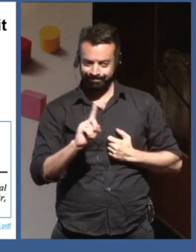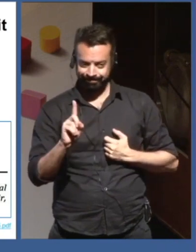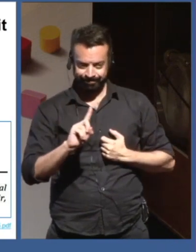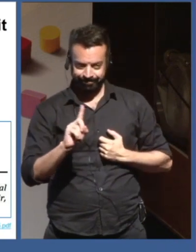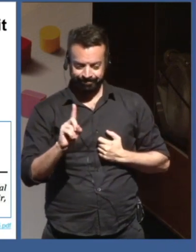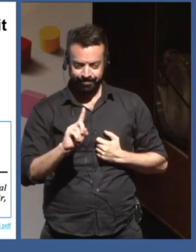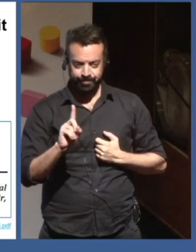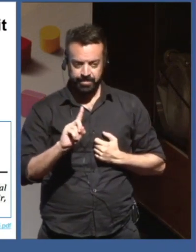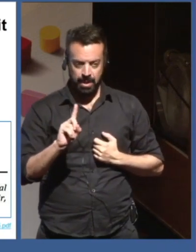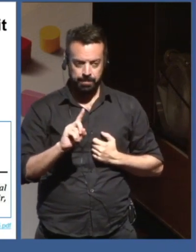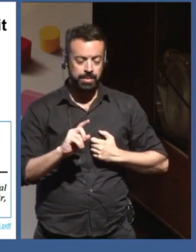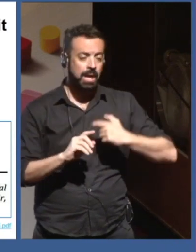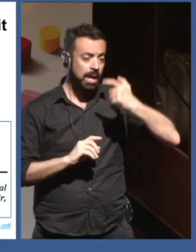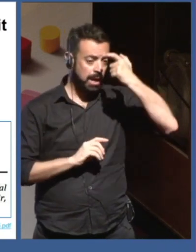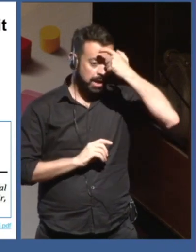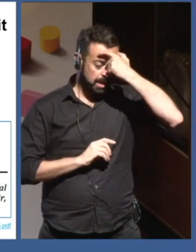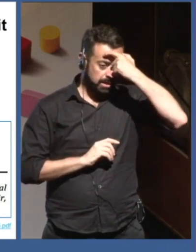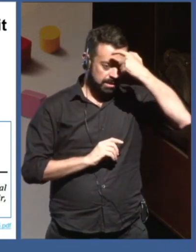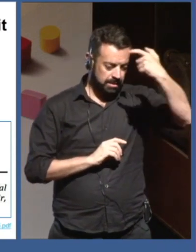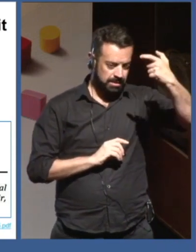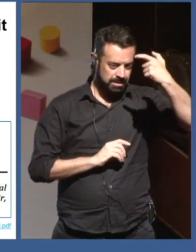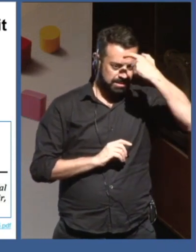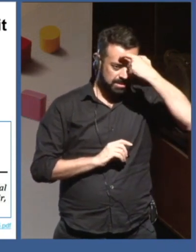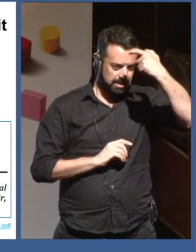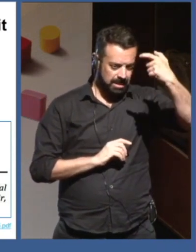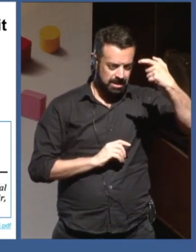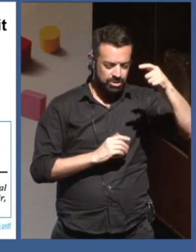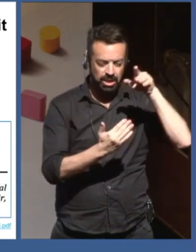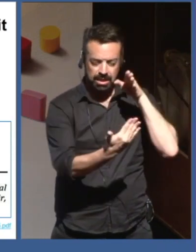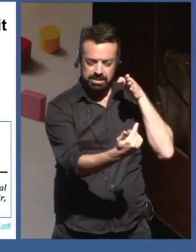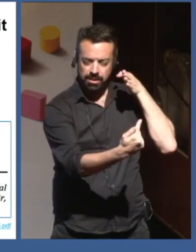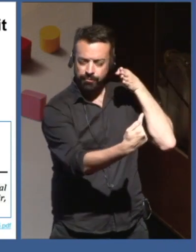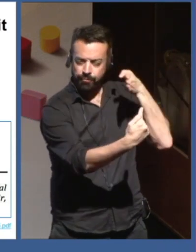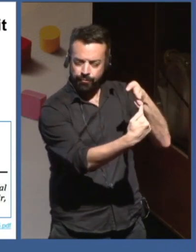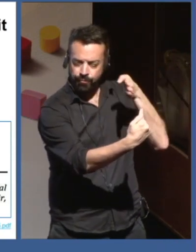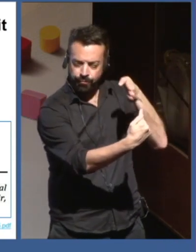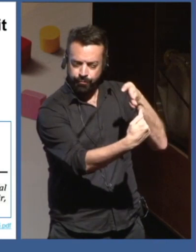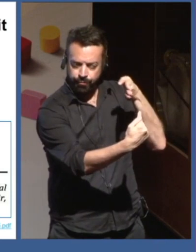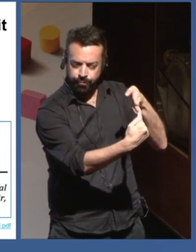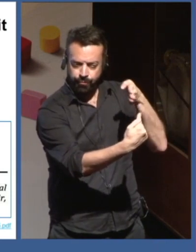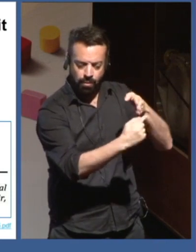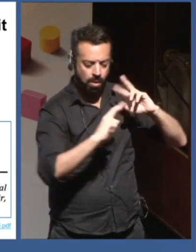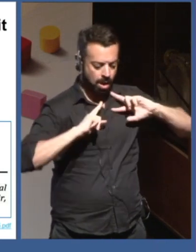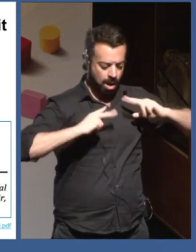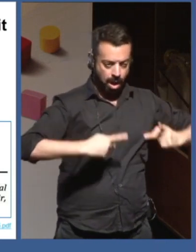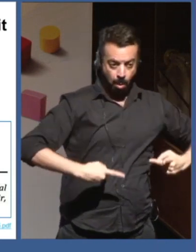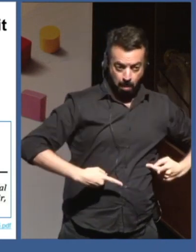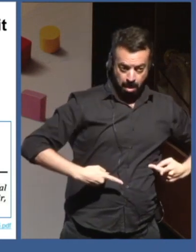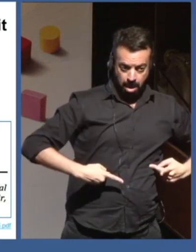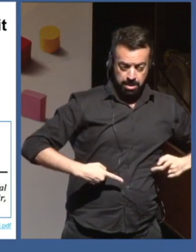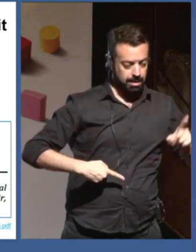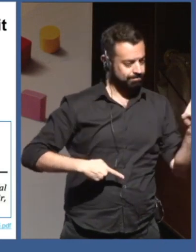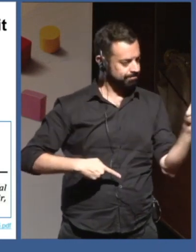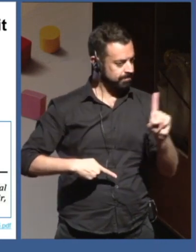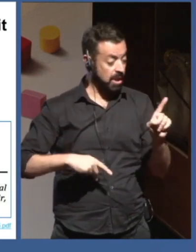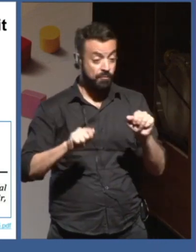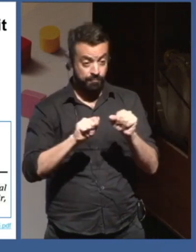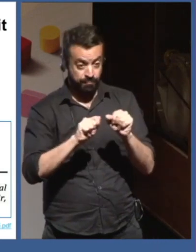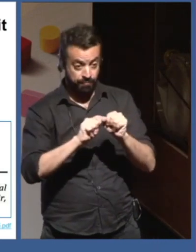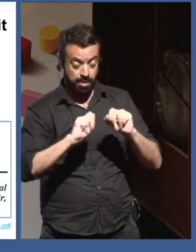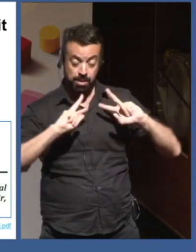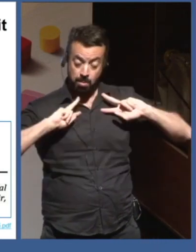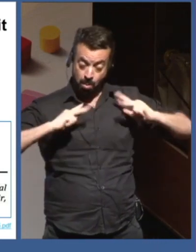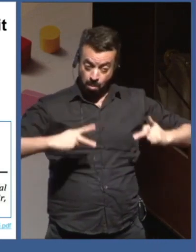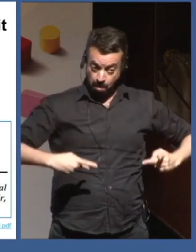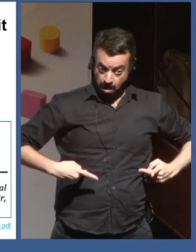AI done in a human way. It is, think of it as, we would all be in a sort of like giant